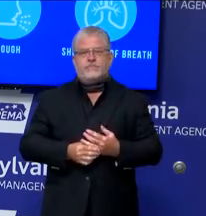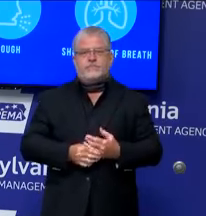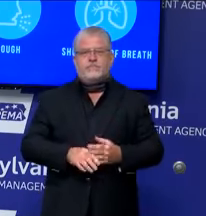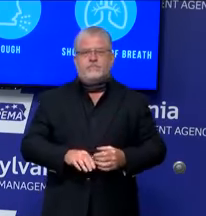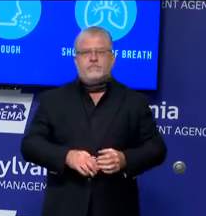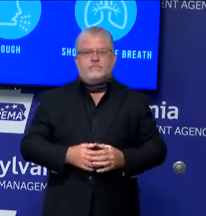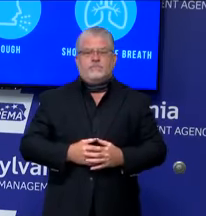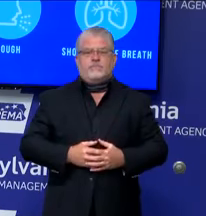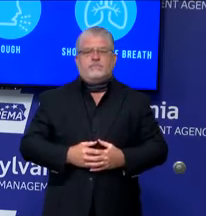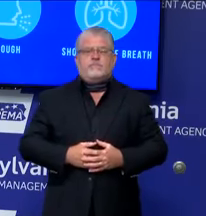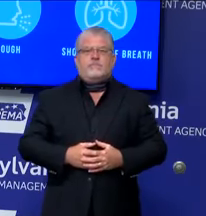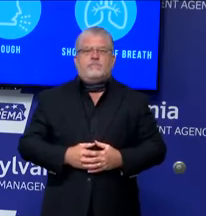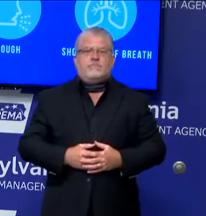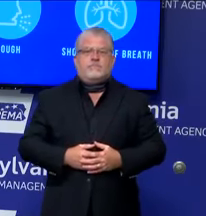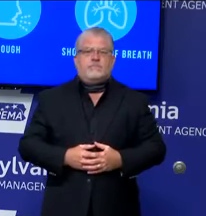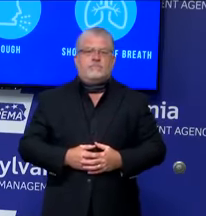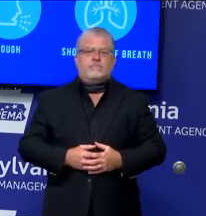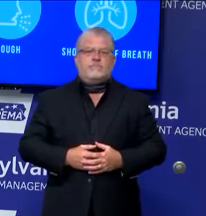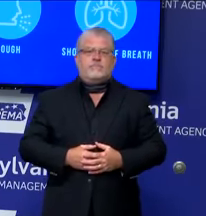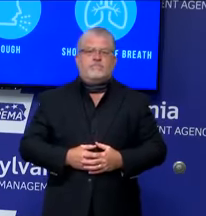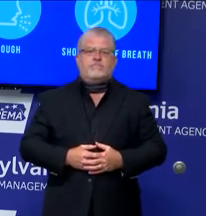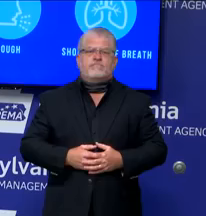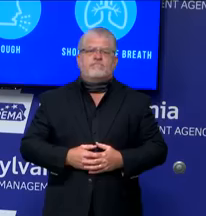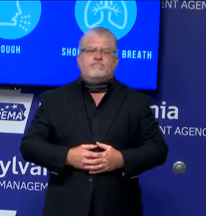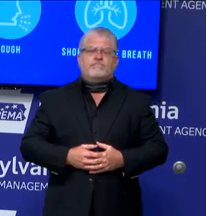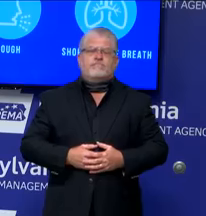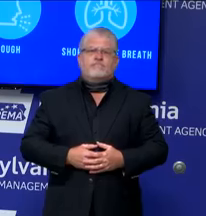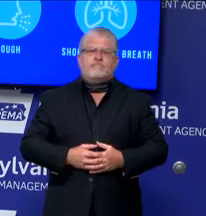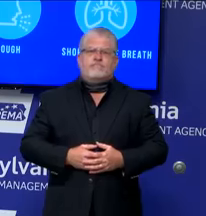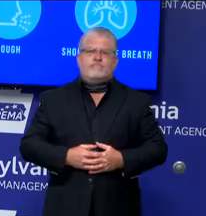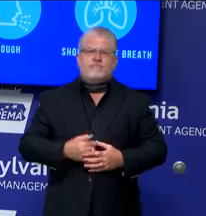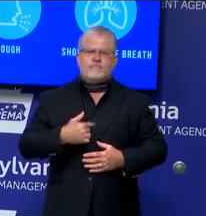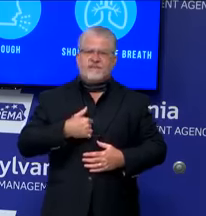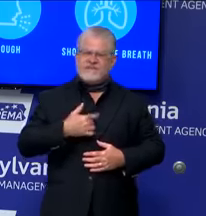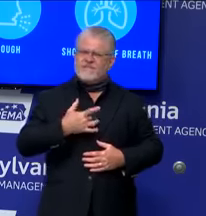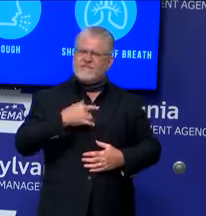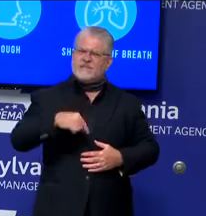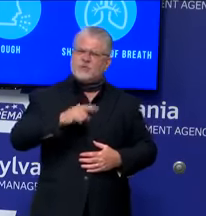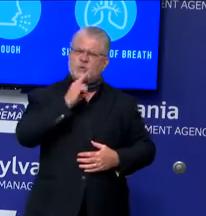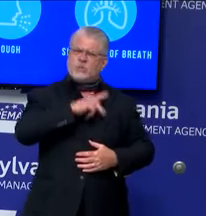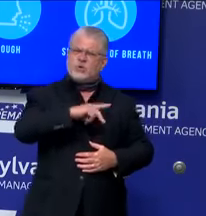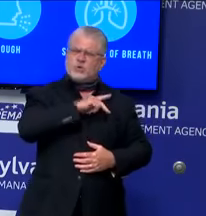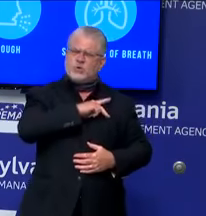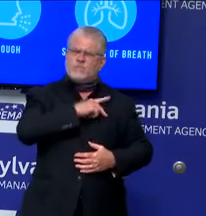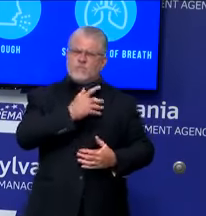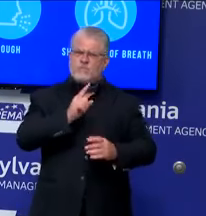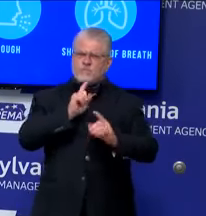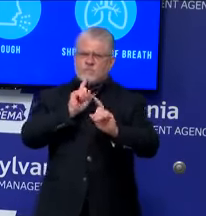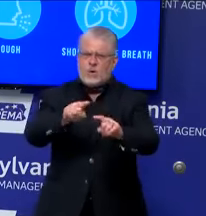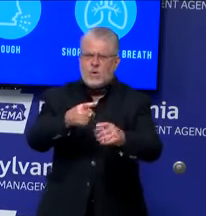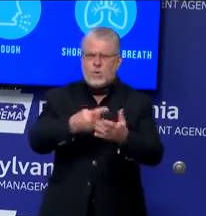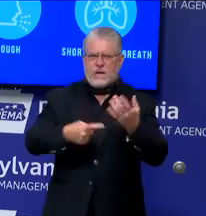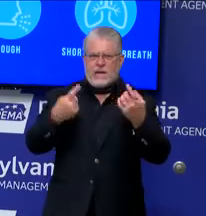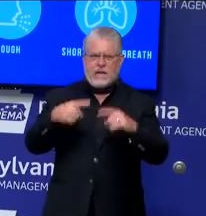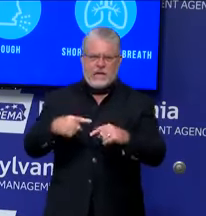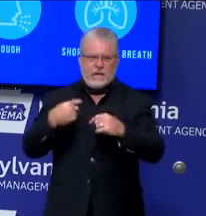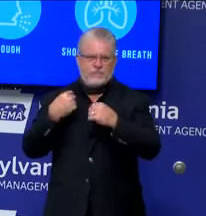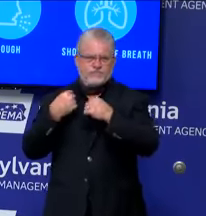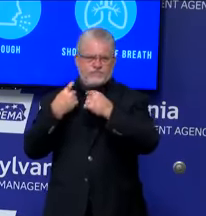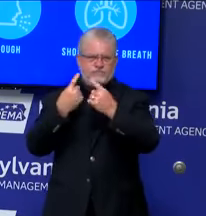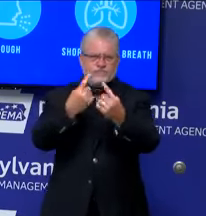I feel that I must personally respond to the multiple incidents of LGBTQ harassment